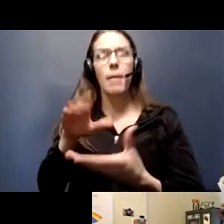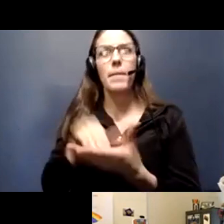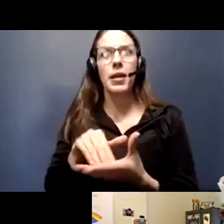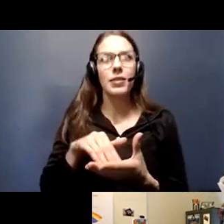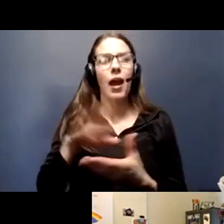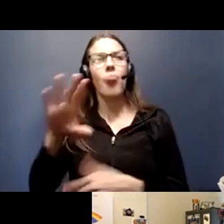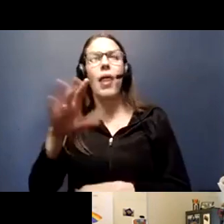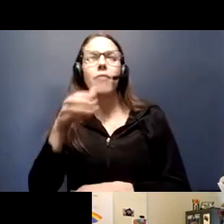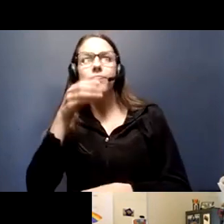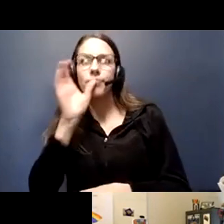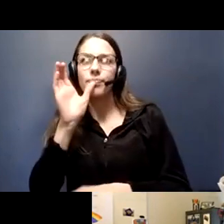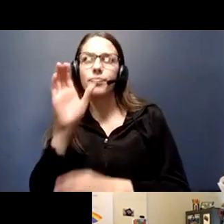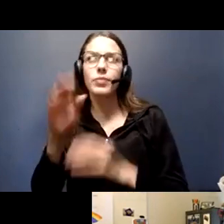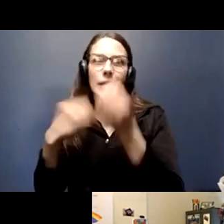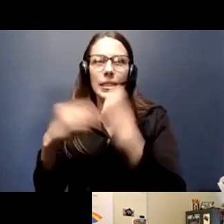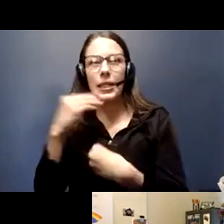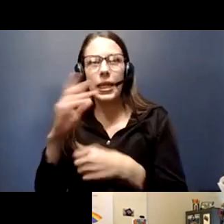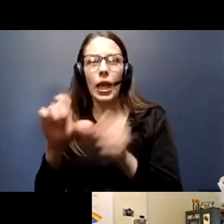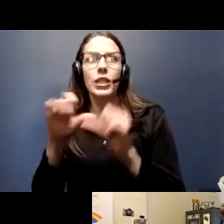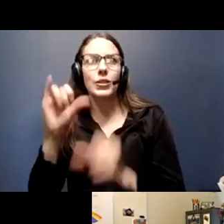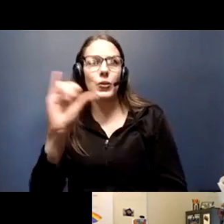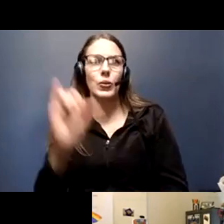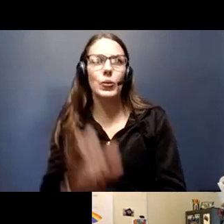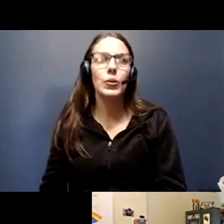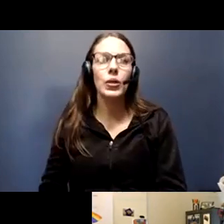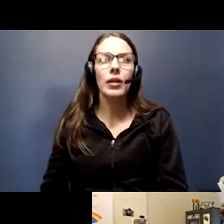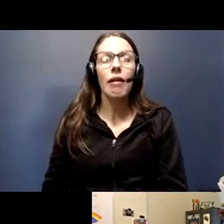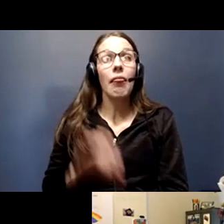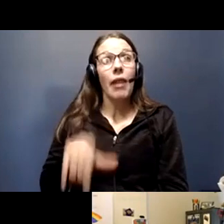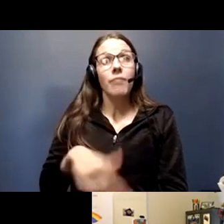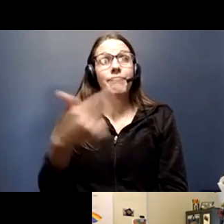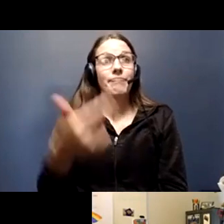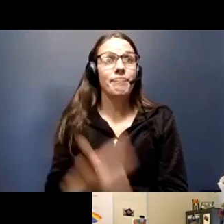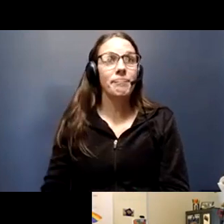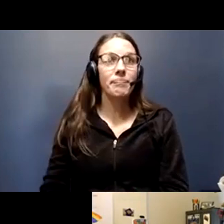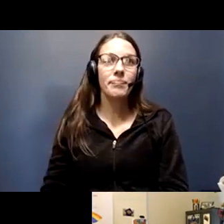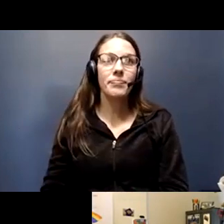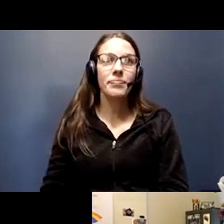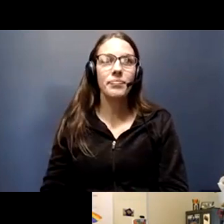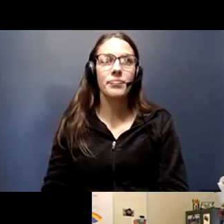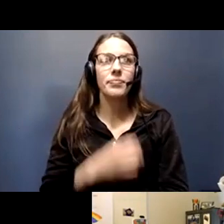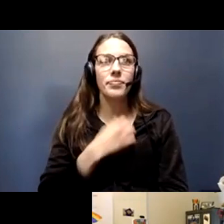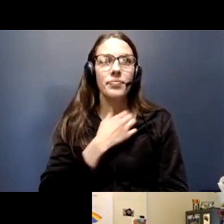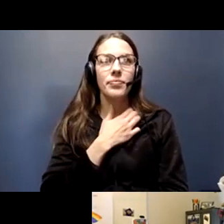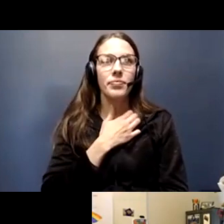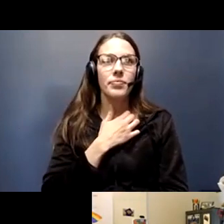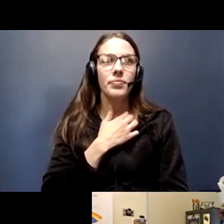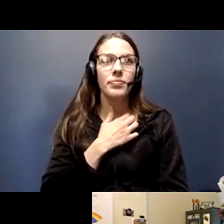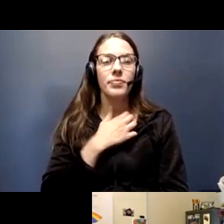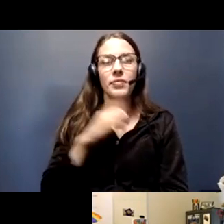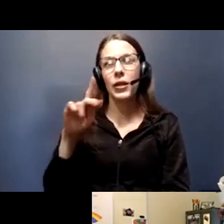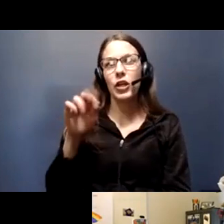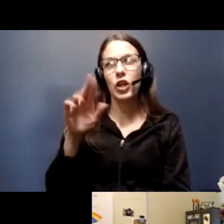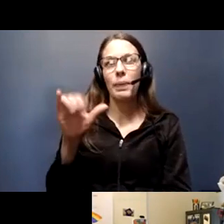post-donation areas. With that, I'll hand it back. Hi, Kirby here,